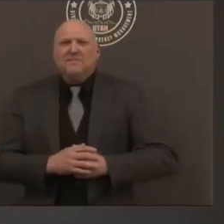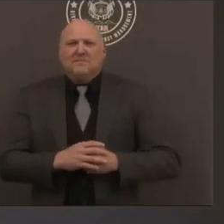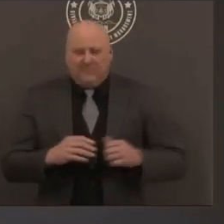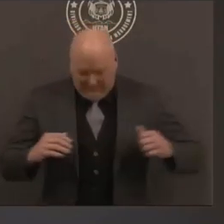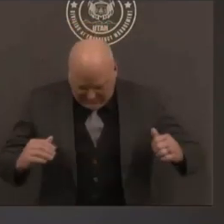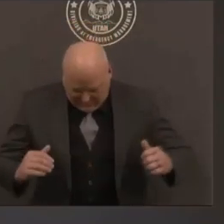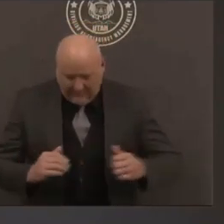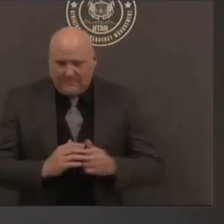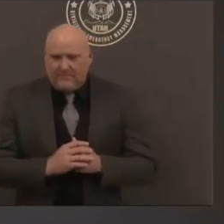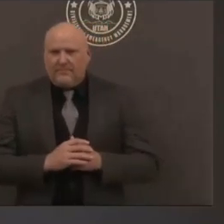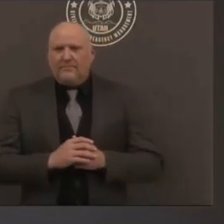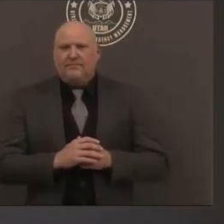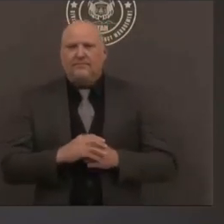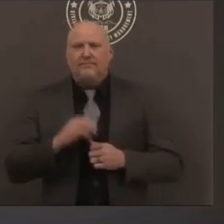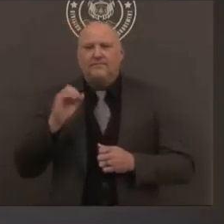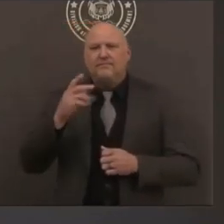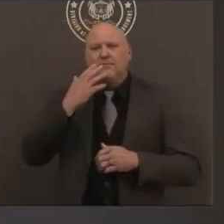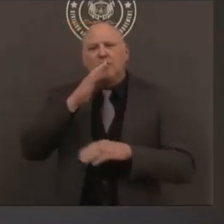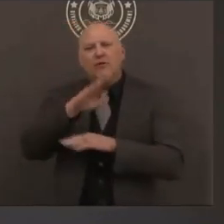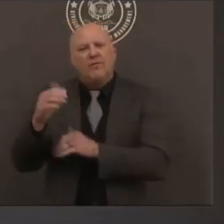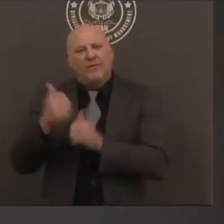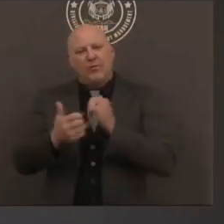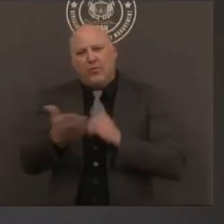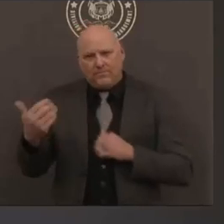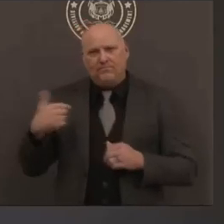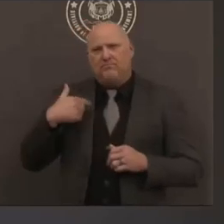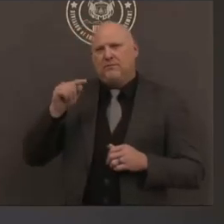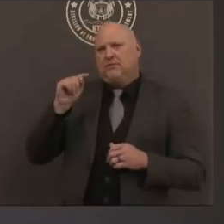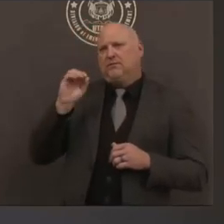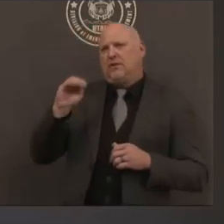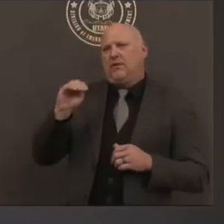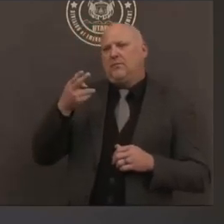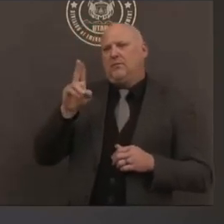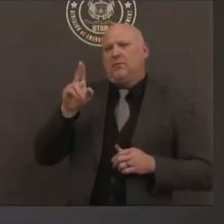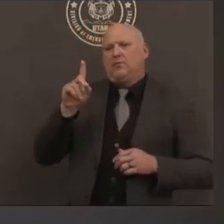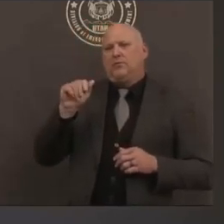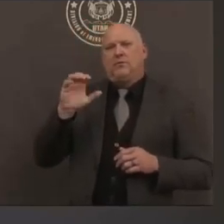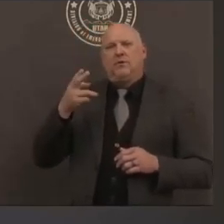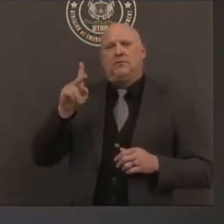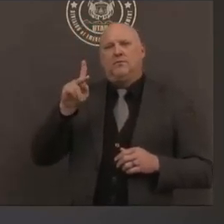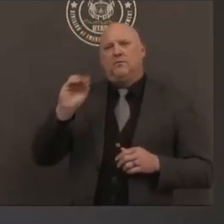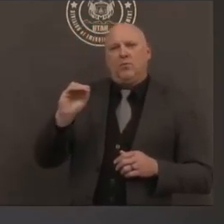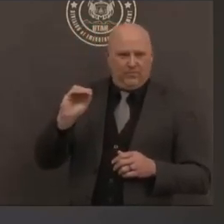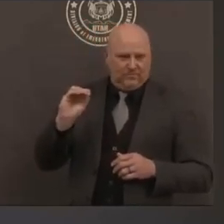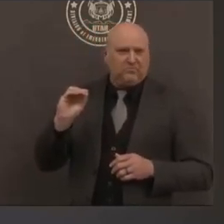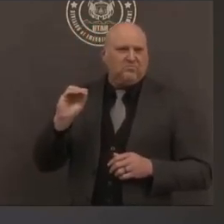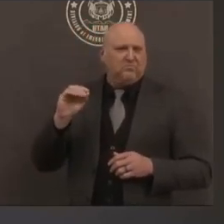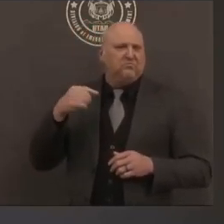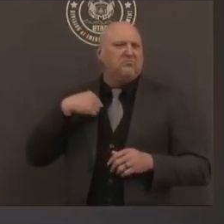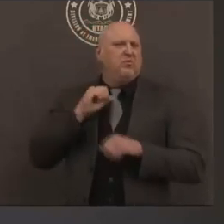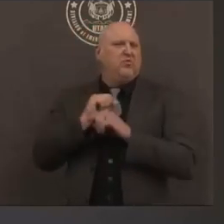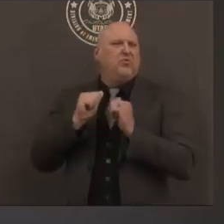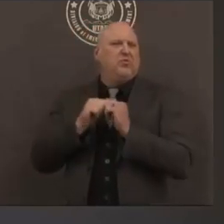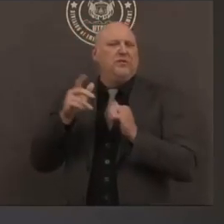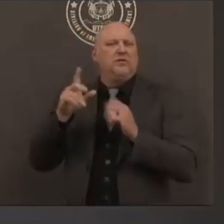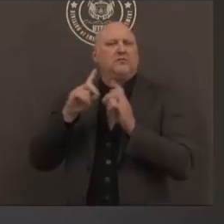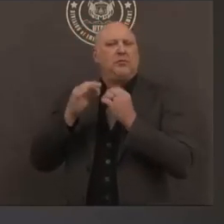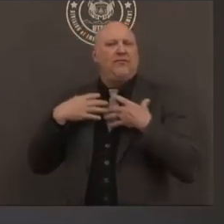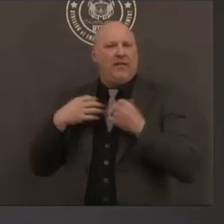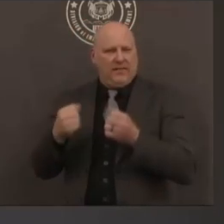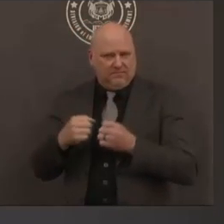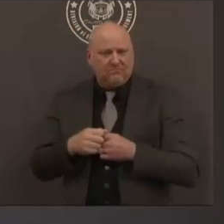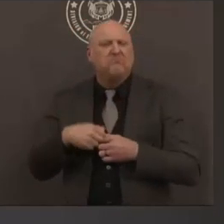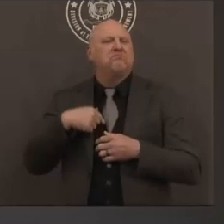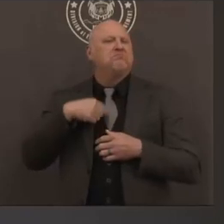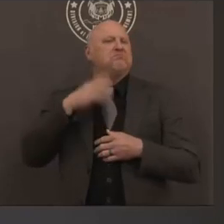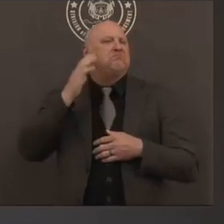okay good afternoon i am tom hudako from the utah department of health going to get today's daily covet 19 media briefing started